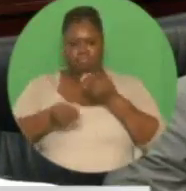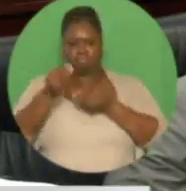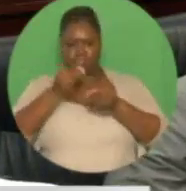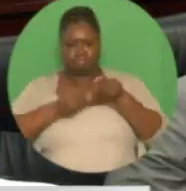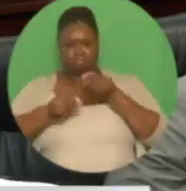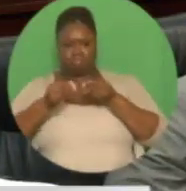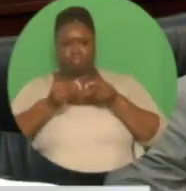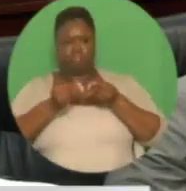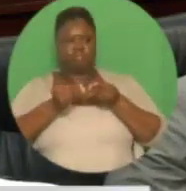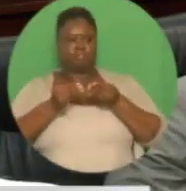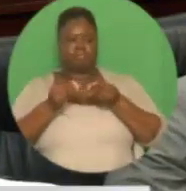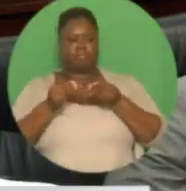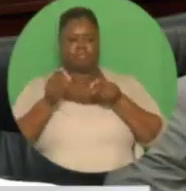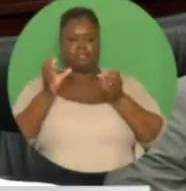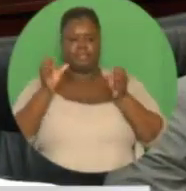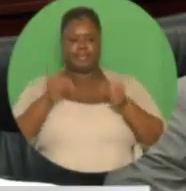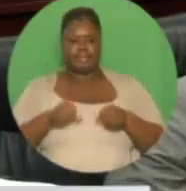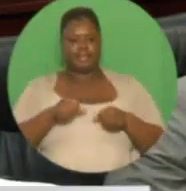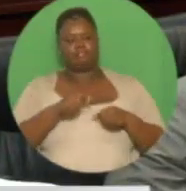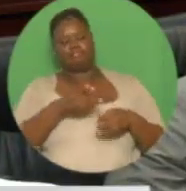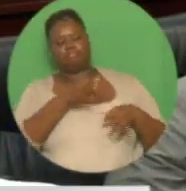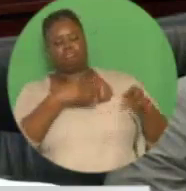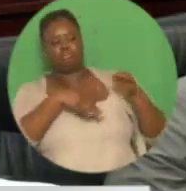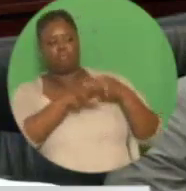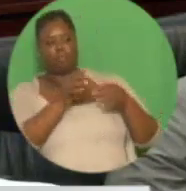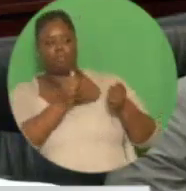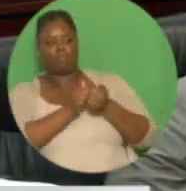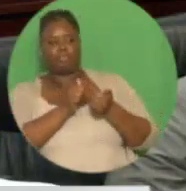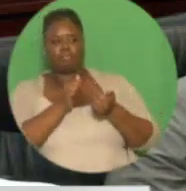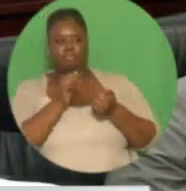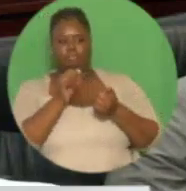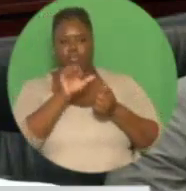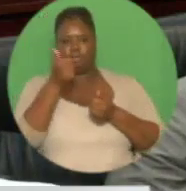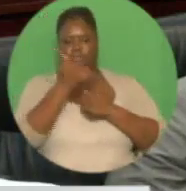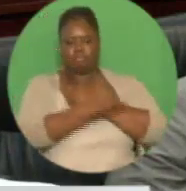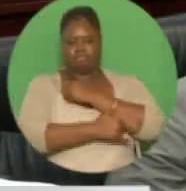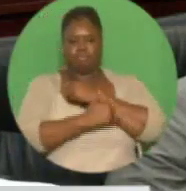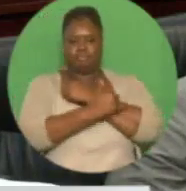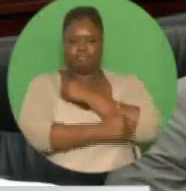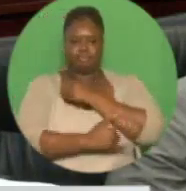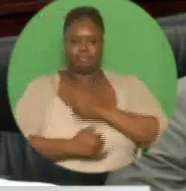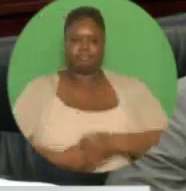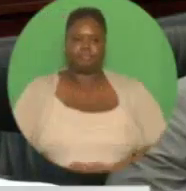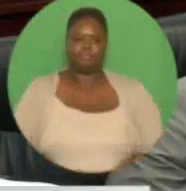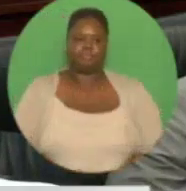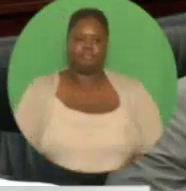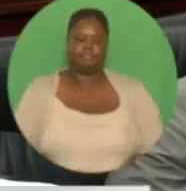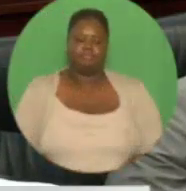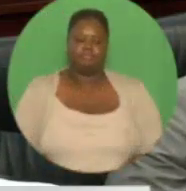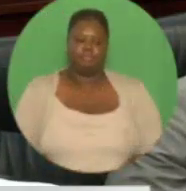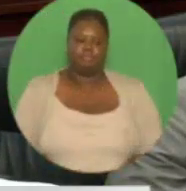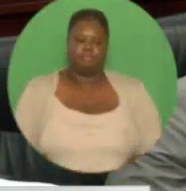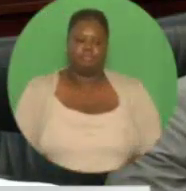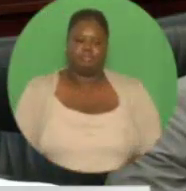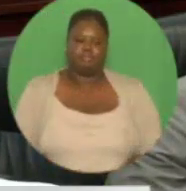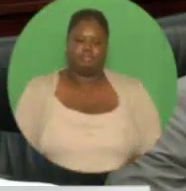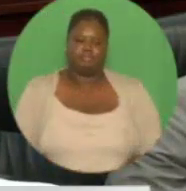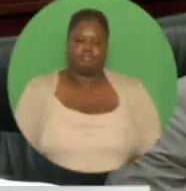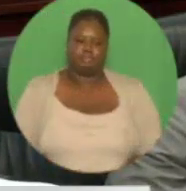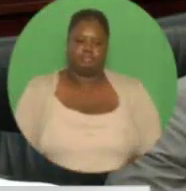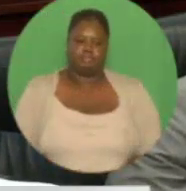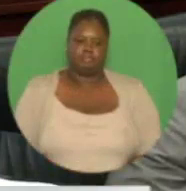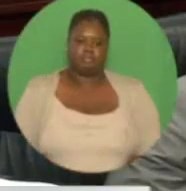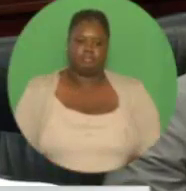The government-driven Moruga Agro Processing and Light Industrial Park, now in the construction phase, represents quality